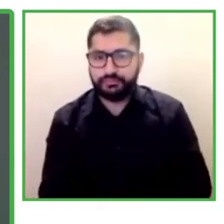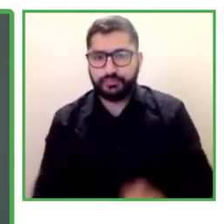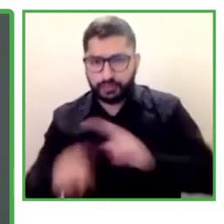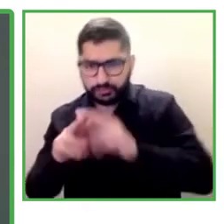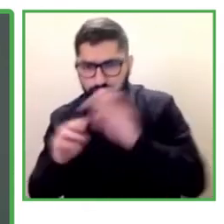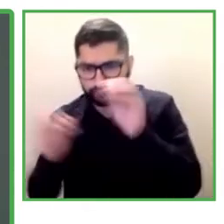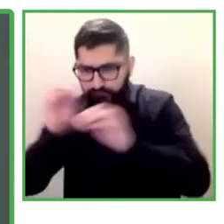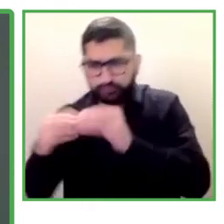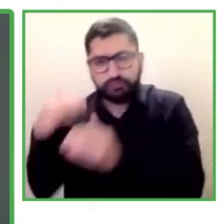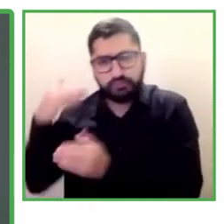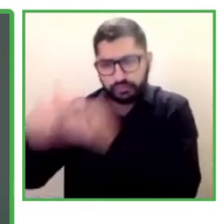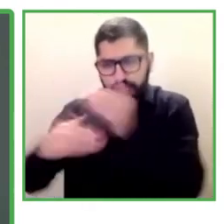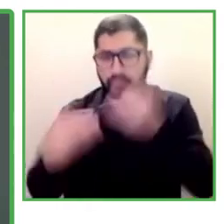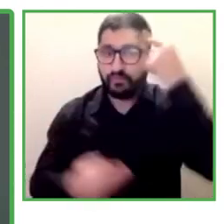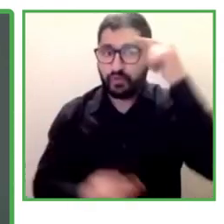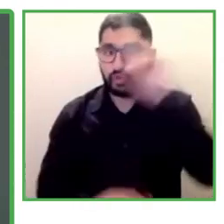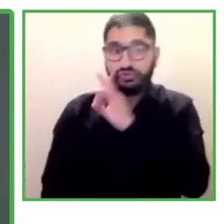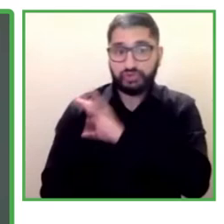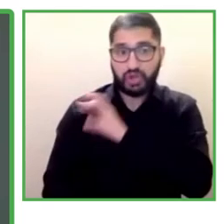here in Chile.